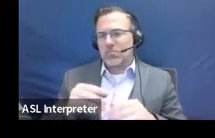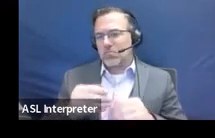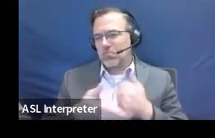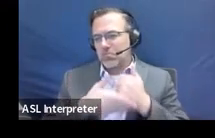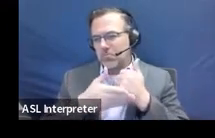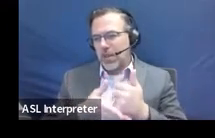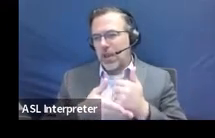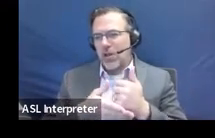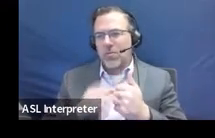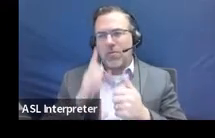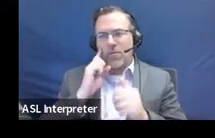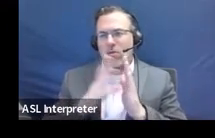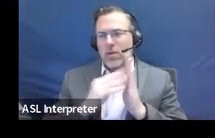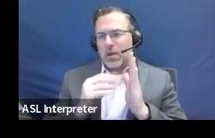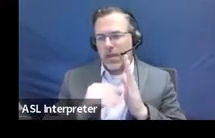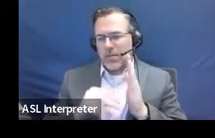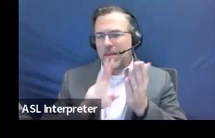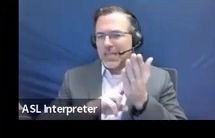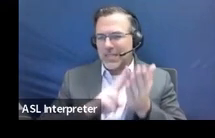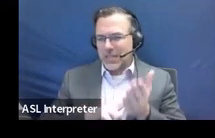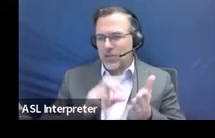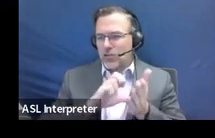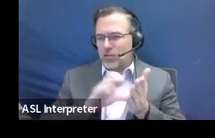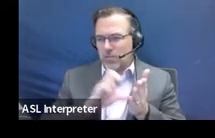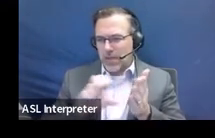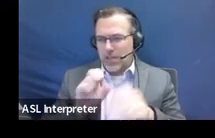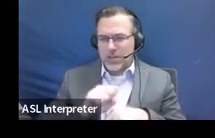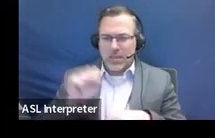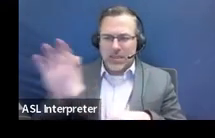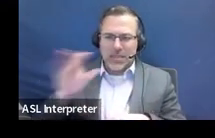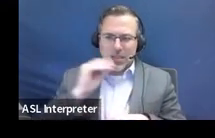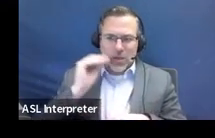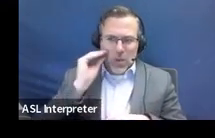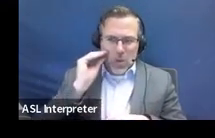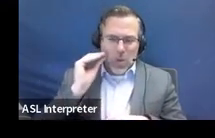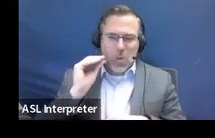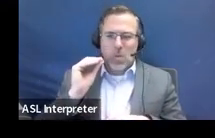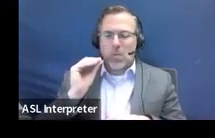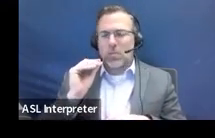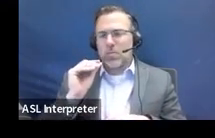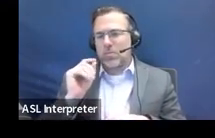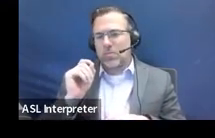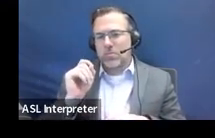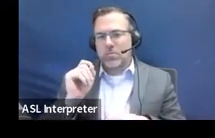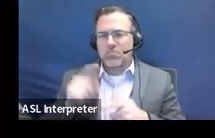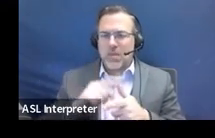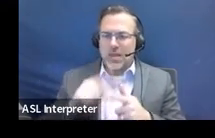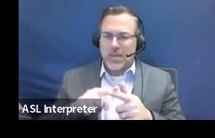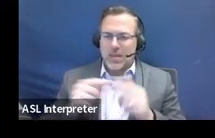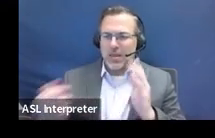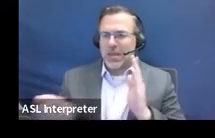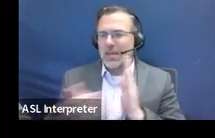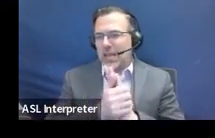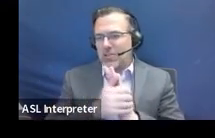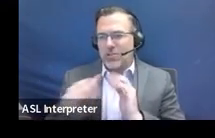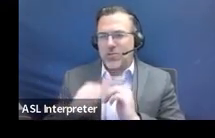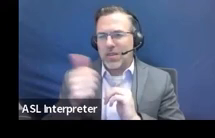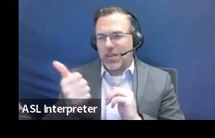page, send it home for signature, and then get it back and, you know, attach it with the other signatures.